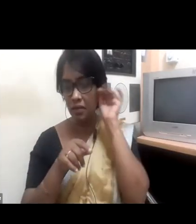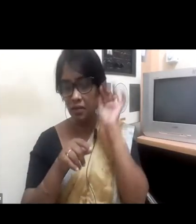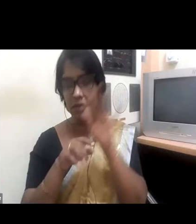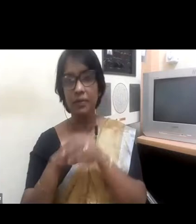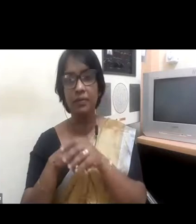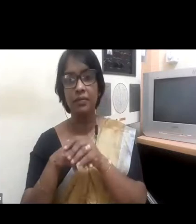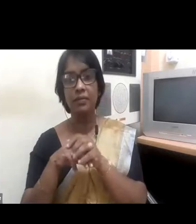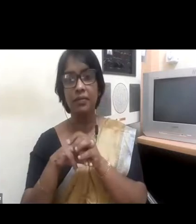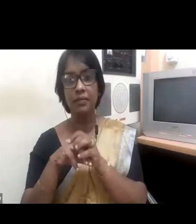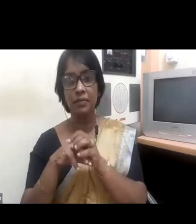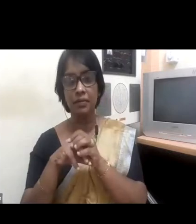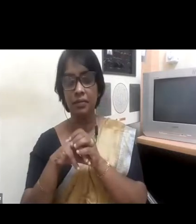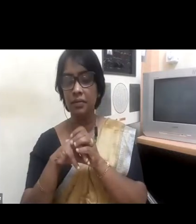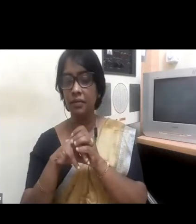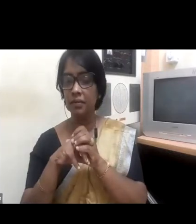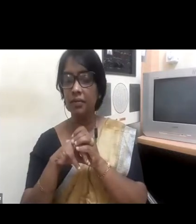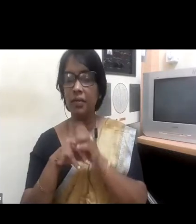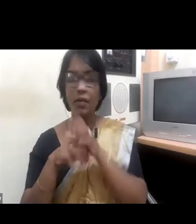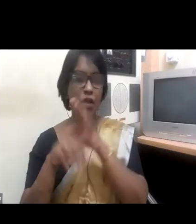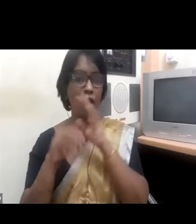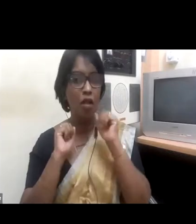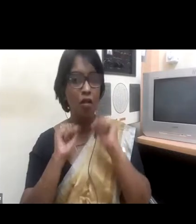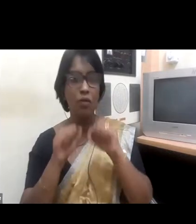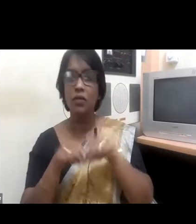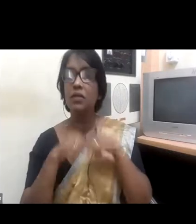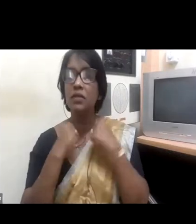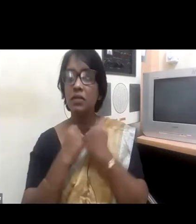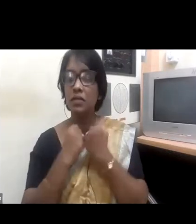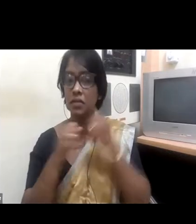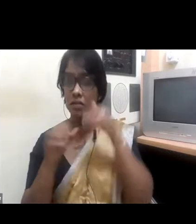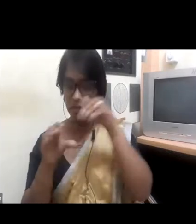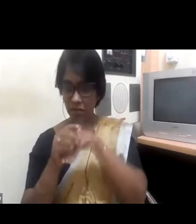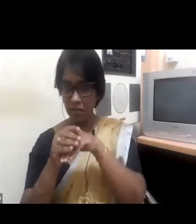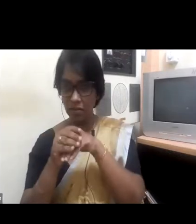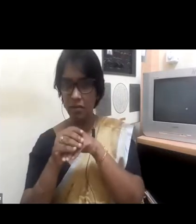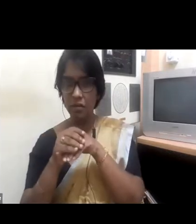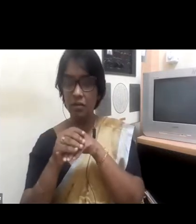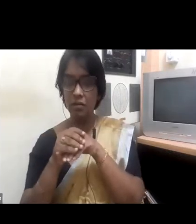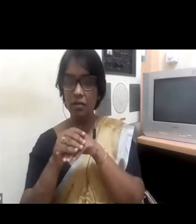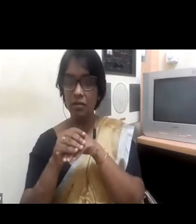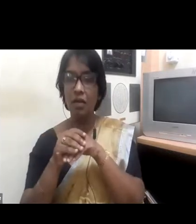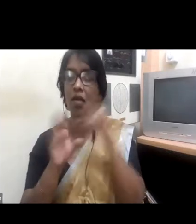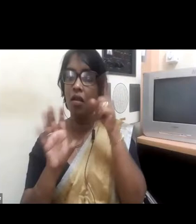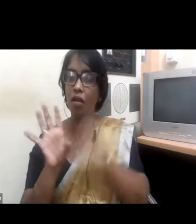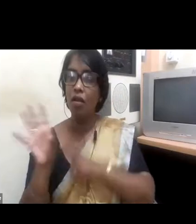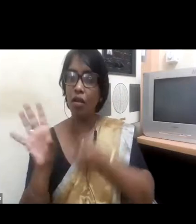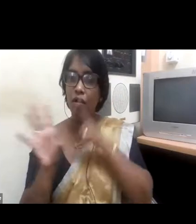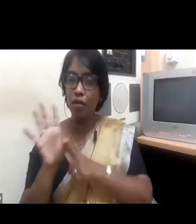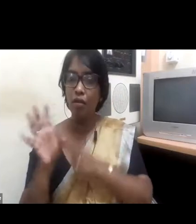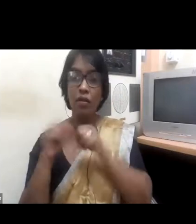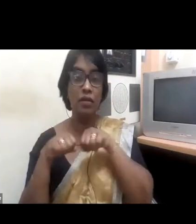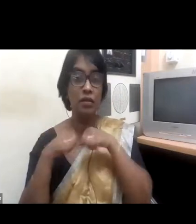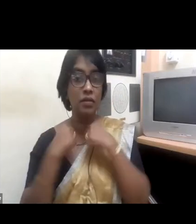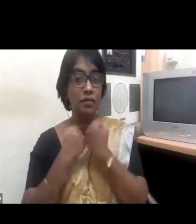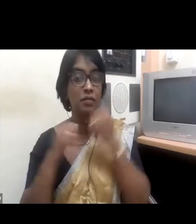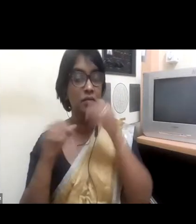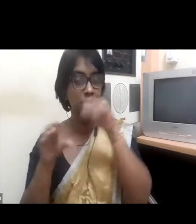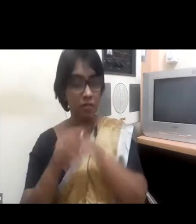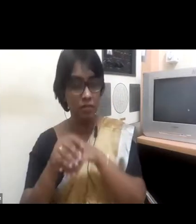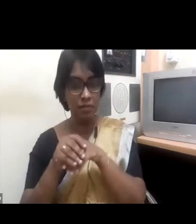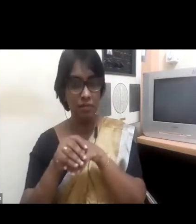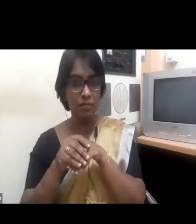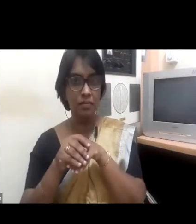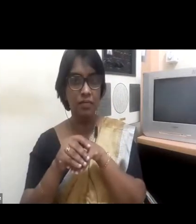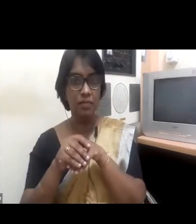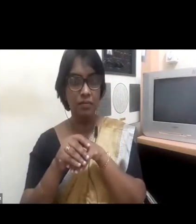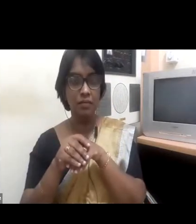an organization which has been there for many years and has seen leadership from different generations